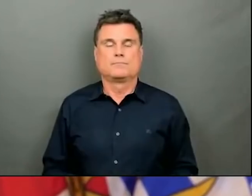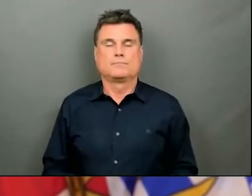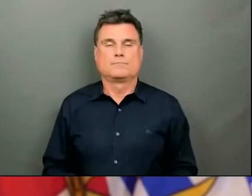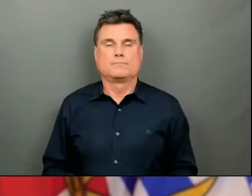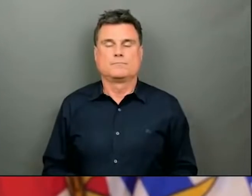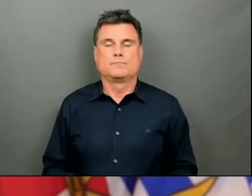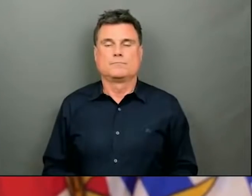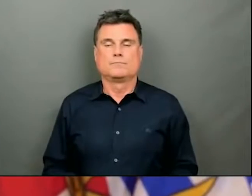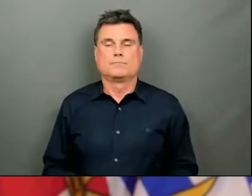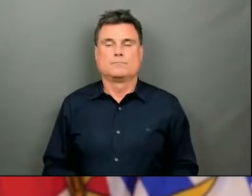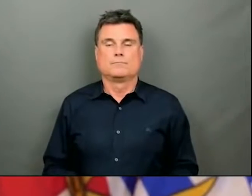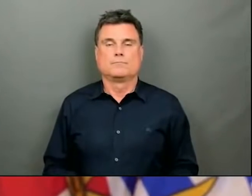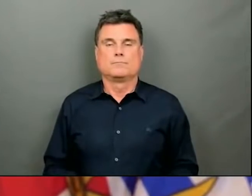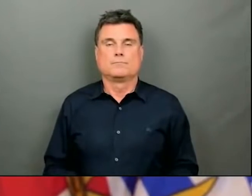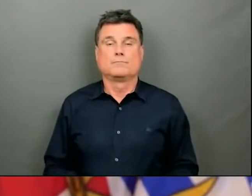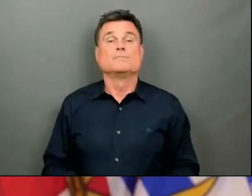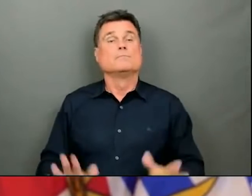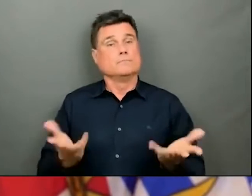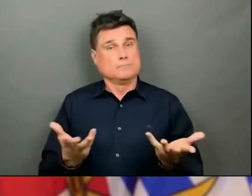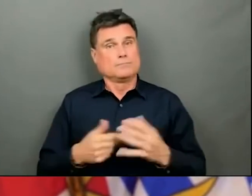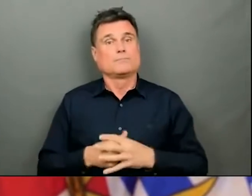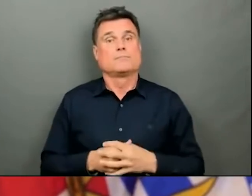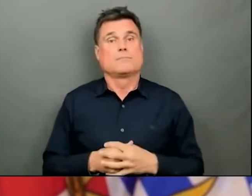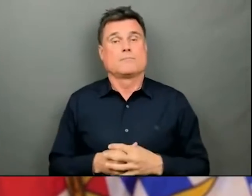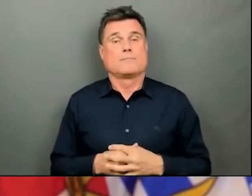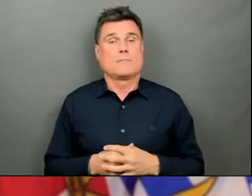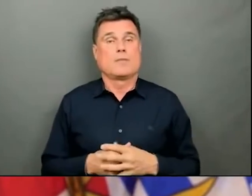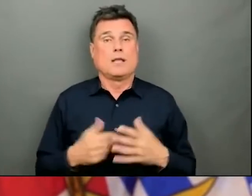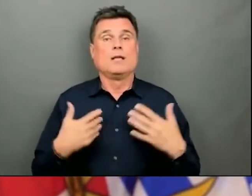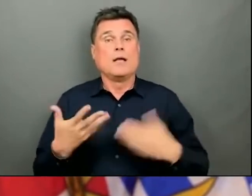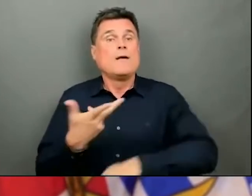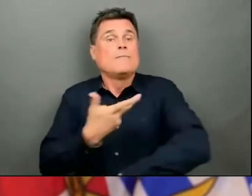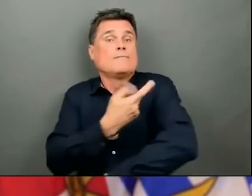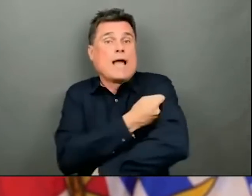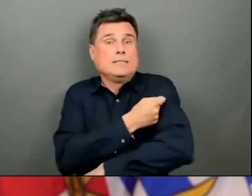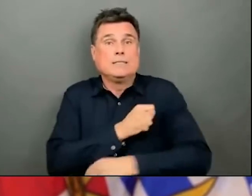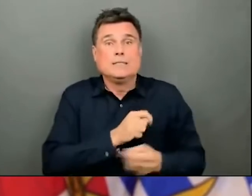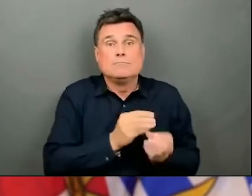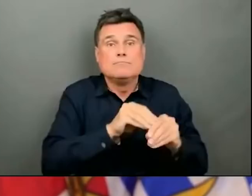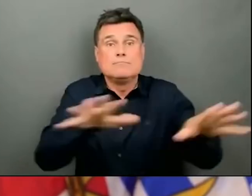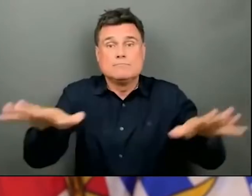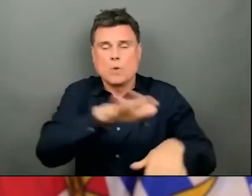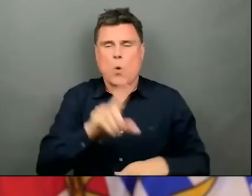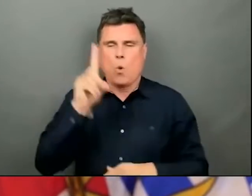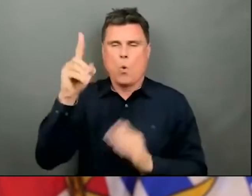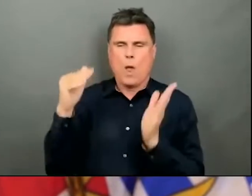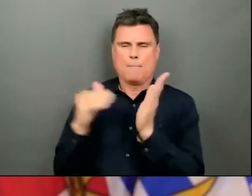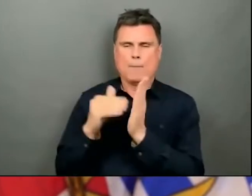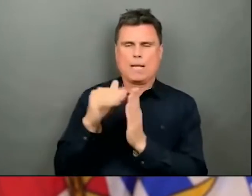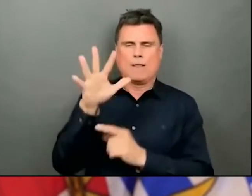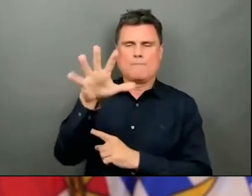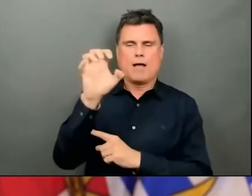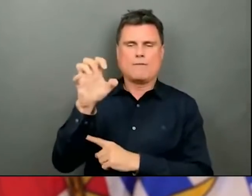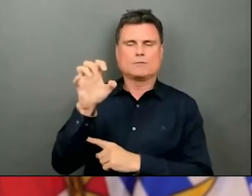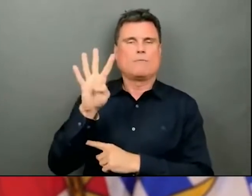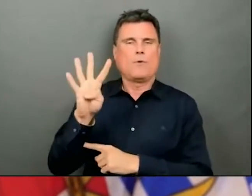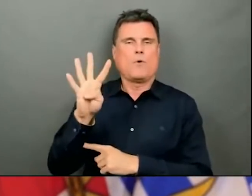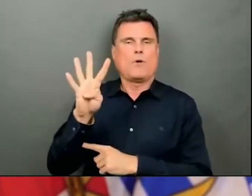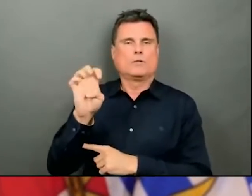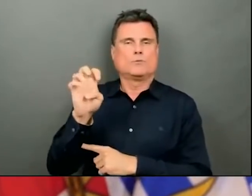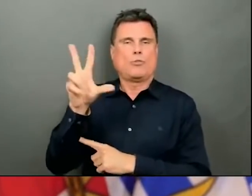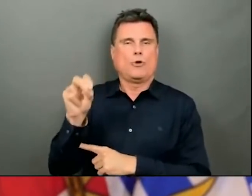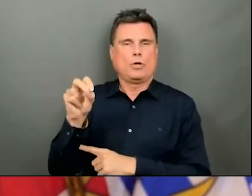To date, we have delivered 1,500,430 doses of all three of our COVID-19